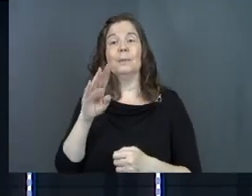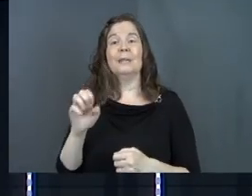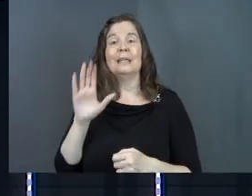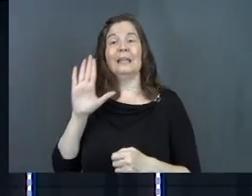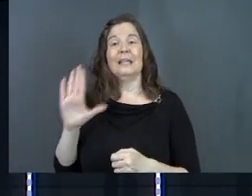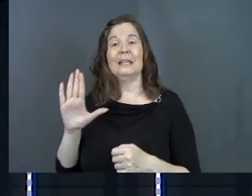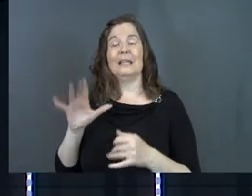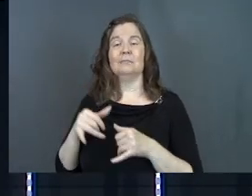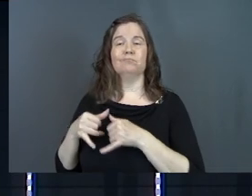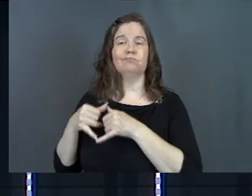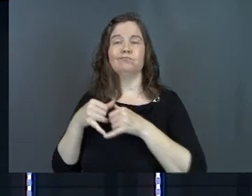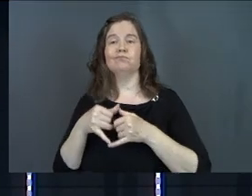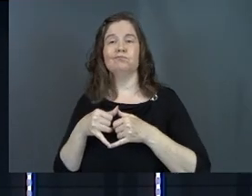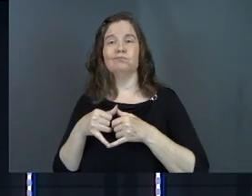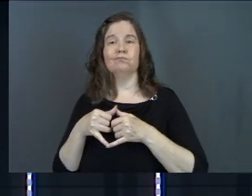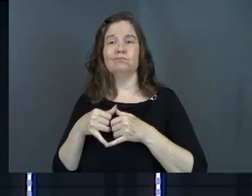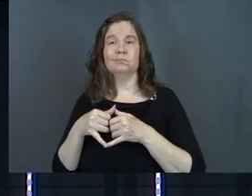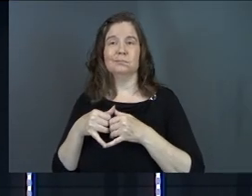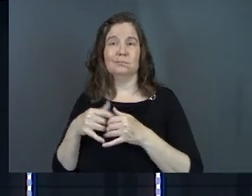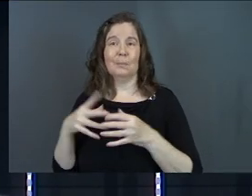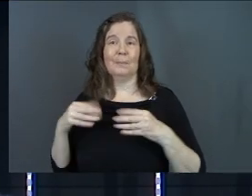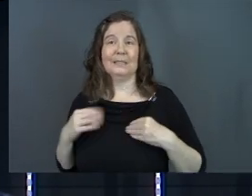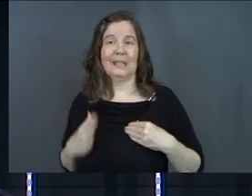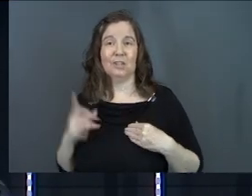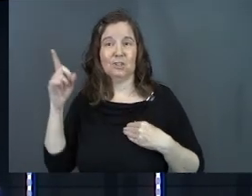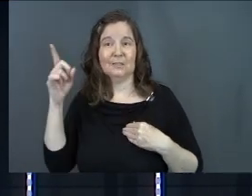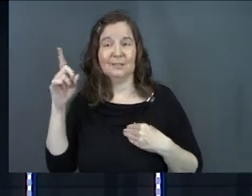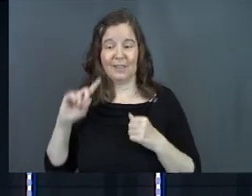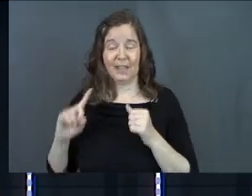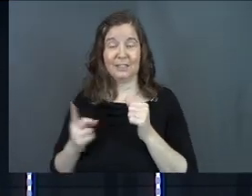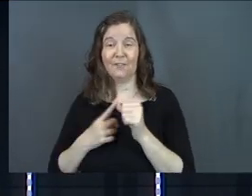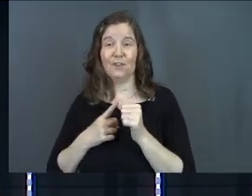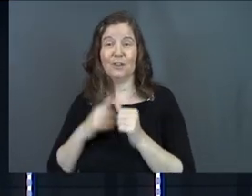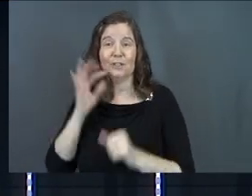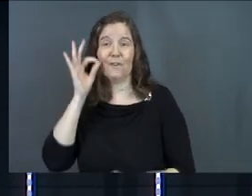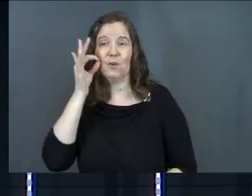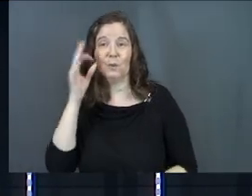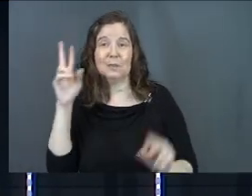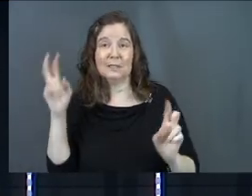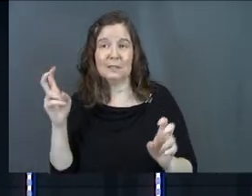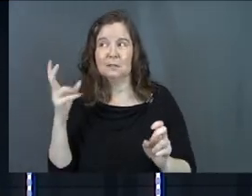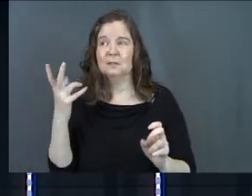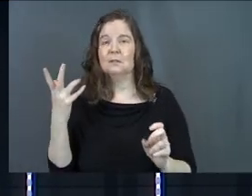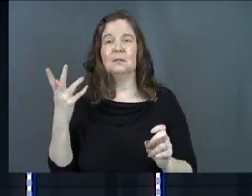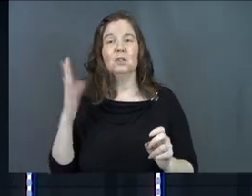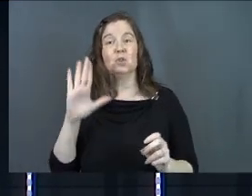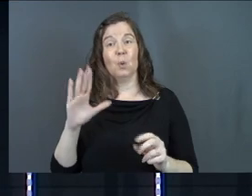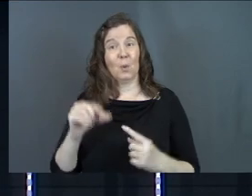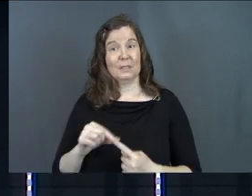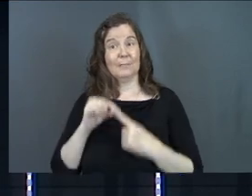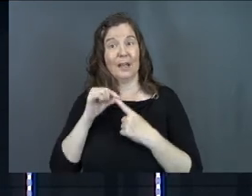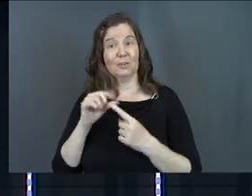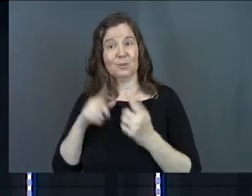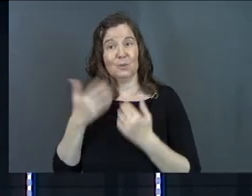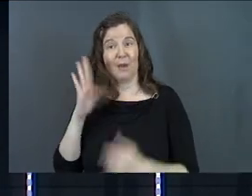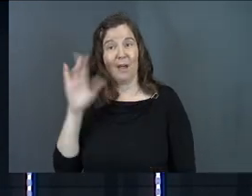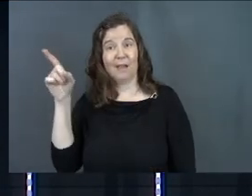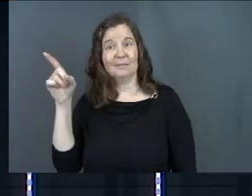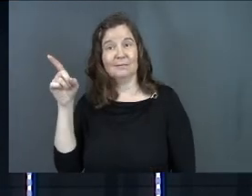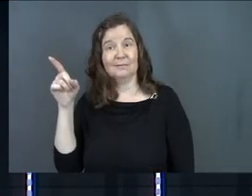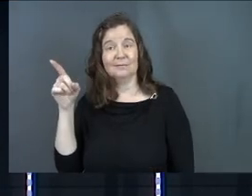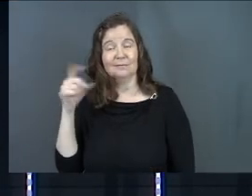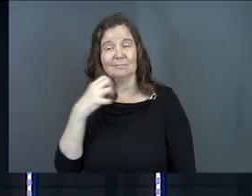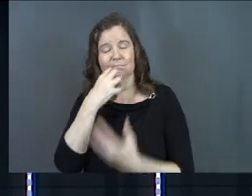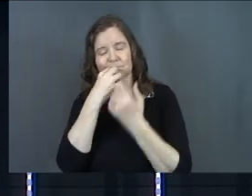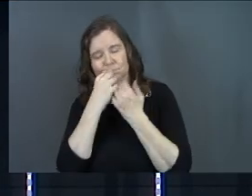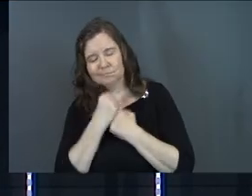be his prized possession. That's first fruits. You're special to God. You're